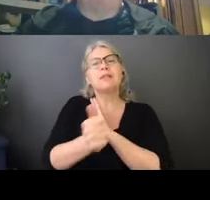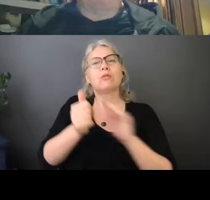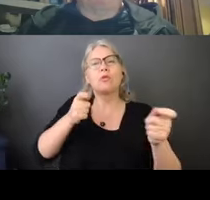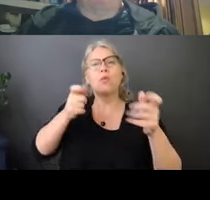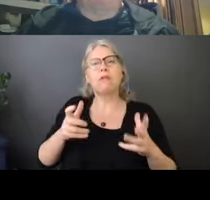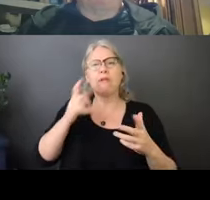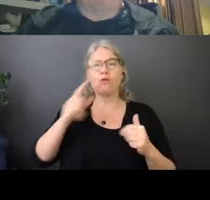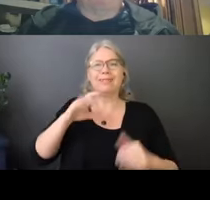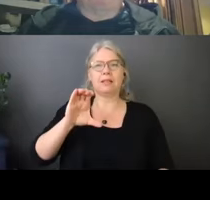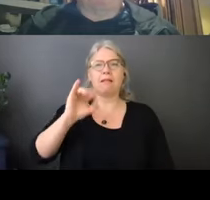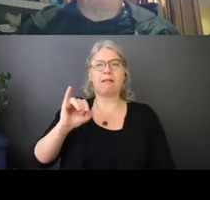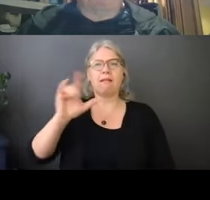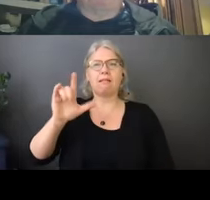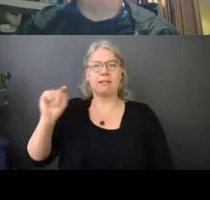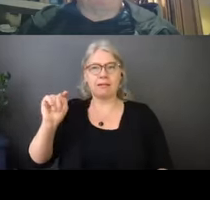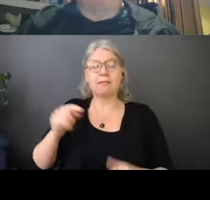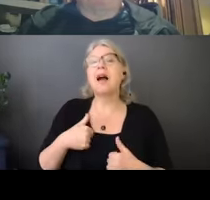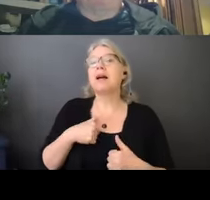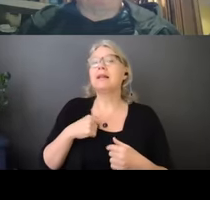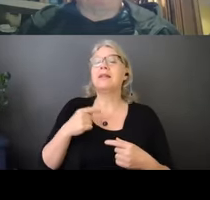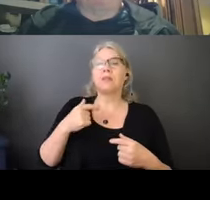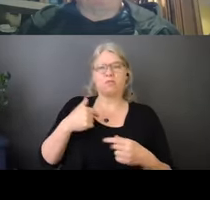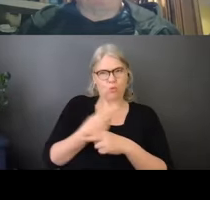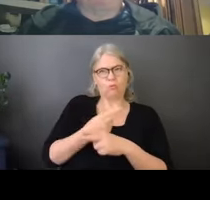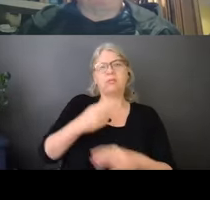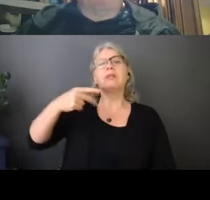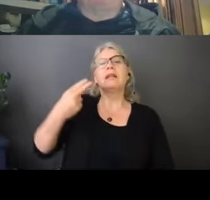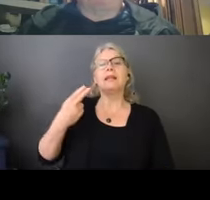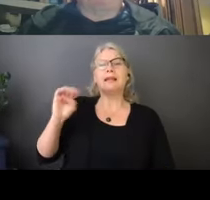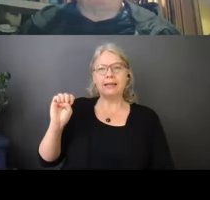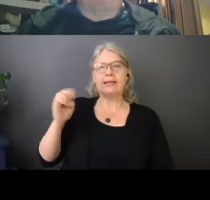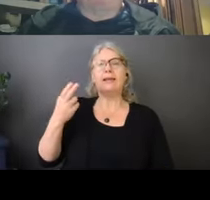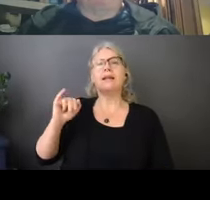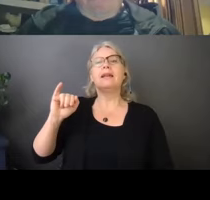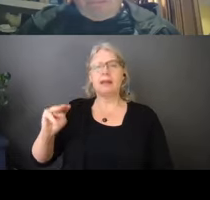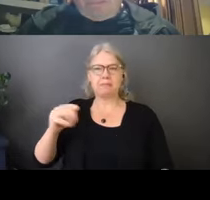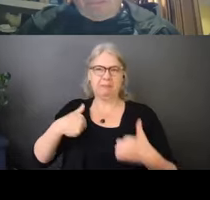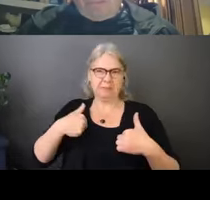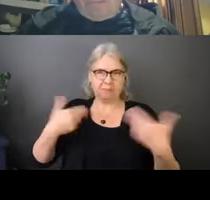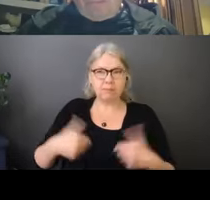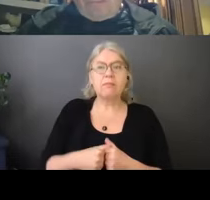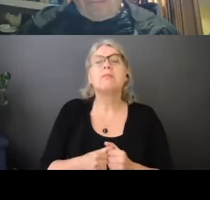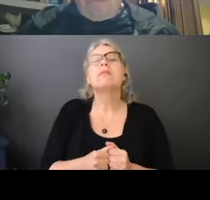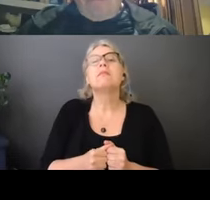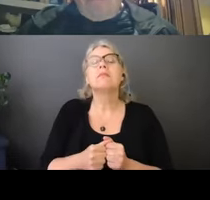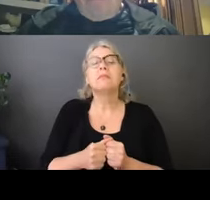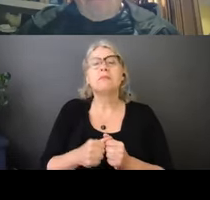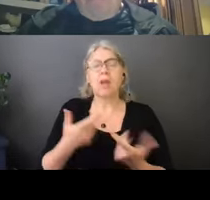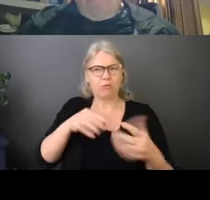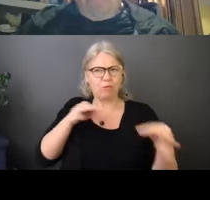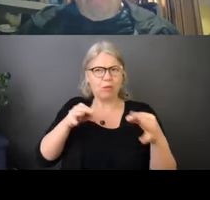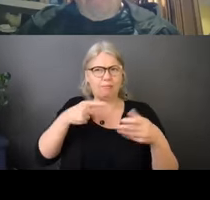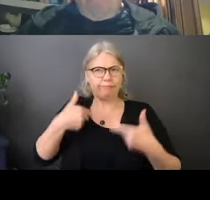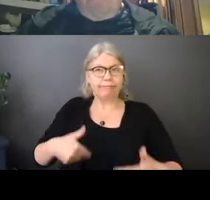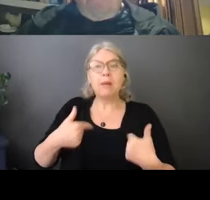Toronto. I go by the pronouns of he and him, just to describe myself. I'm a